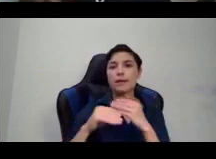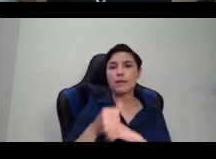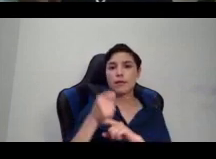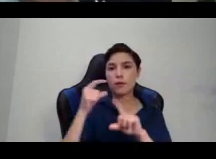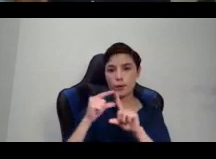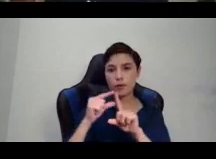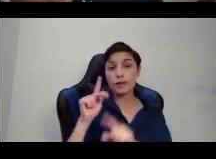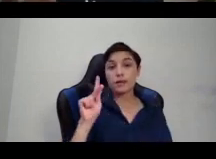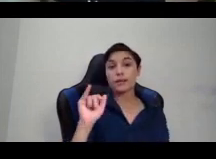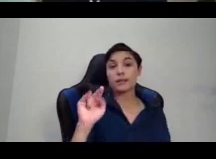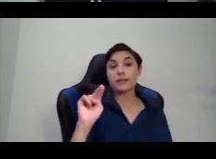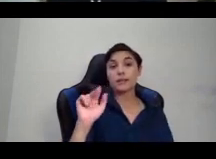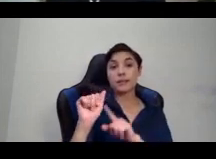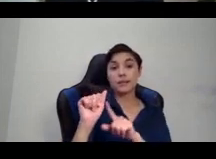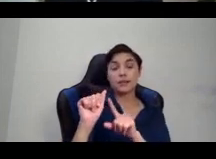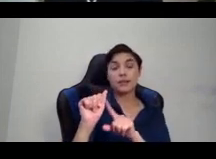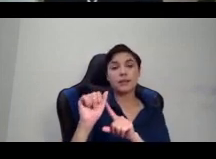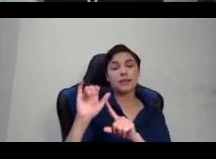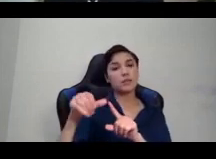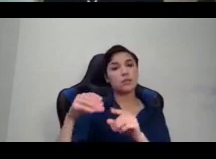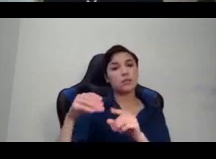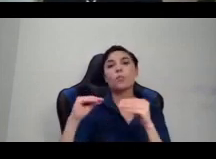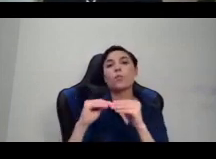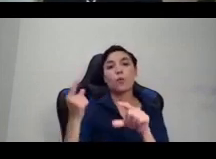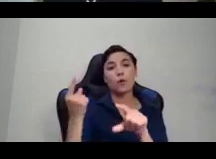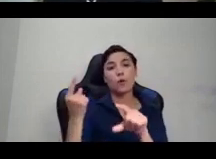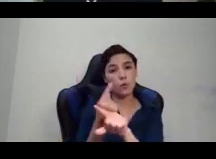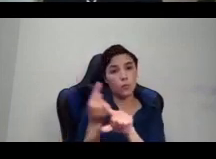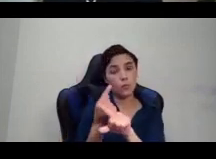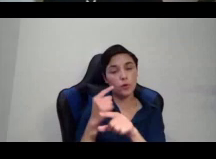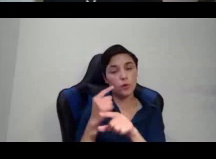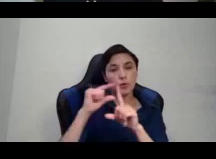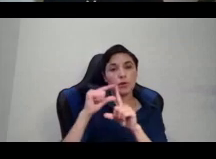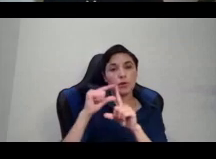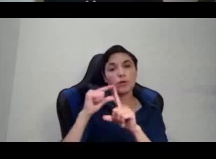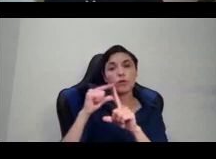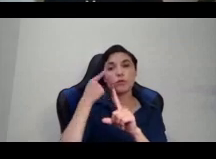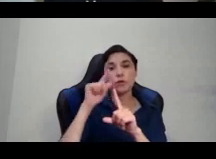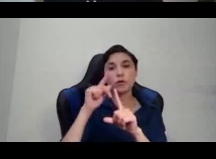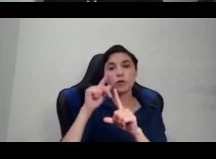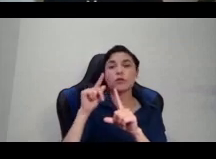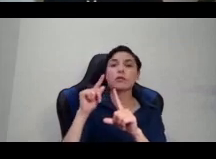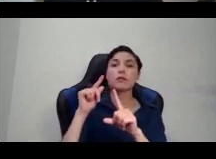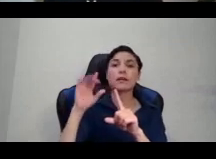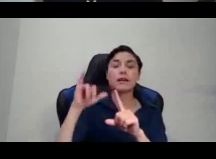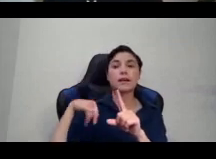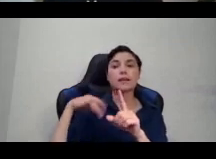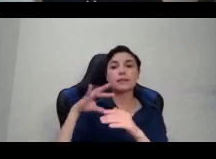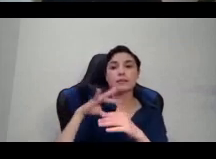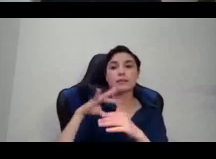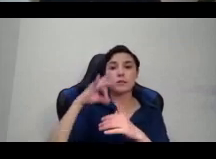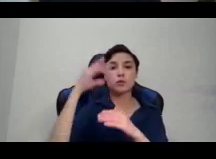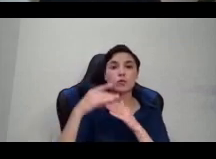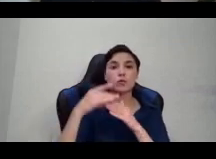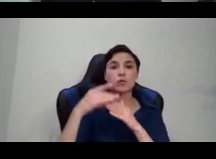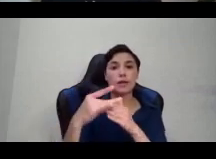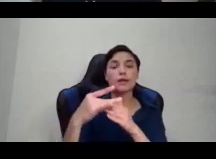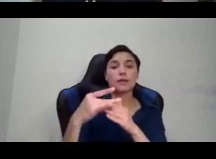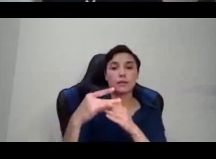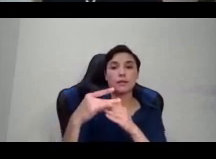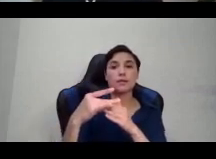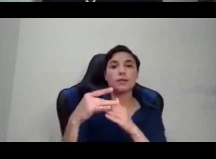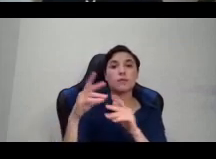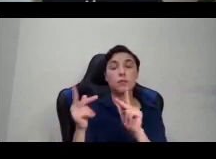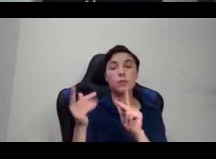much more appropriate word for hijra, which people start to think have started to refer to as a little bit offensive or outdated